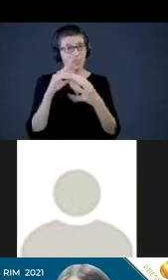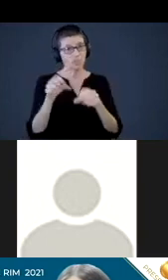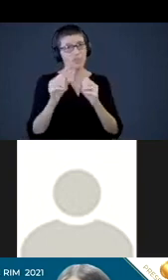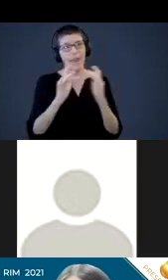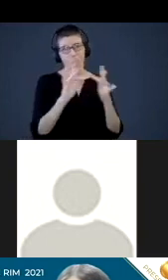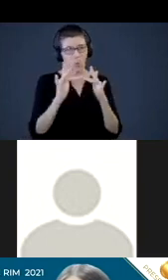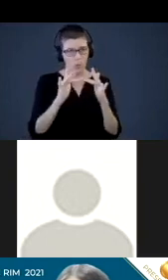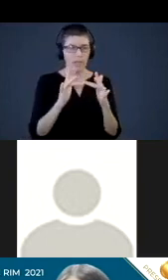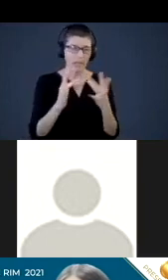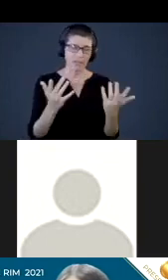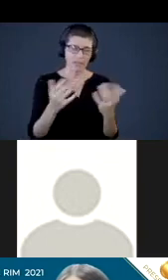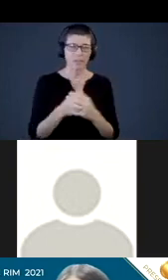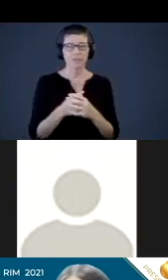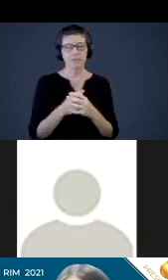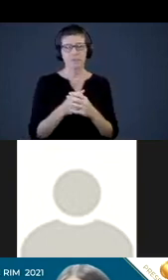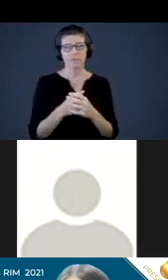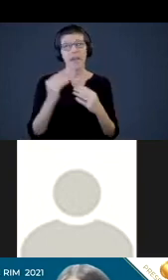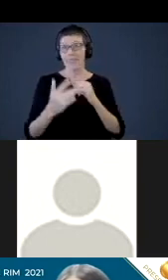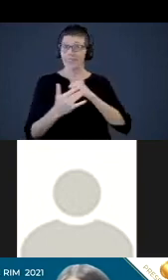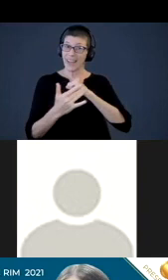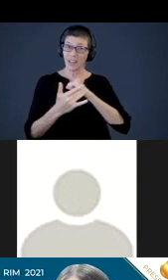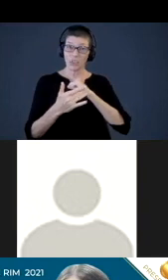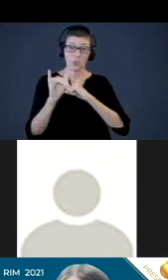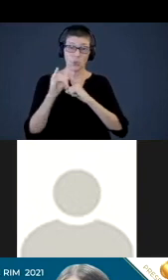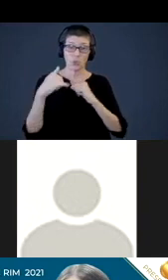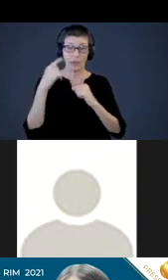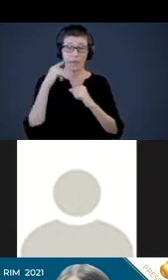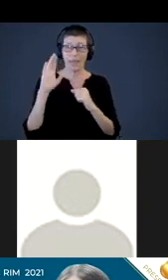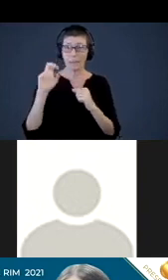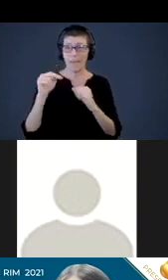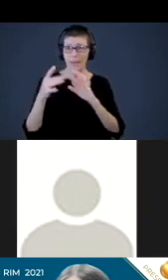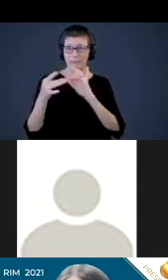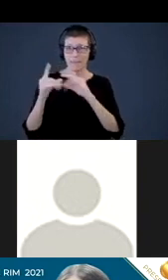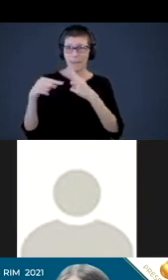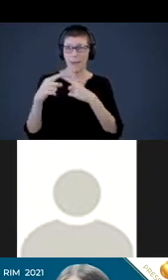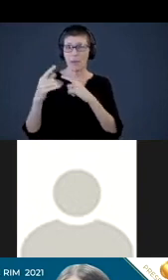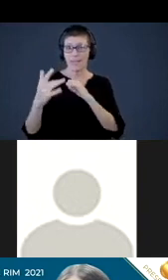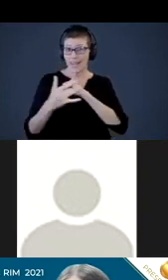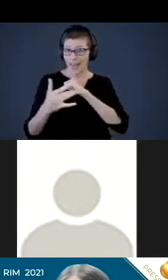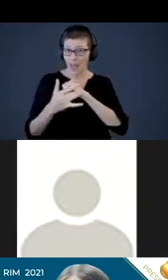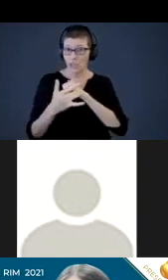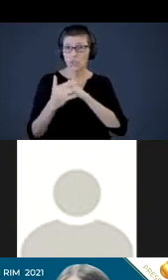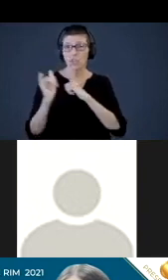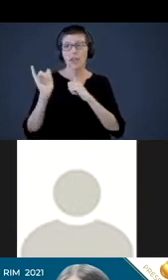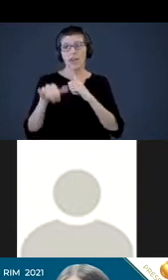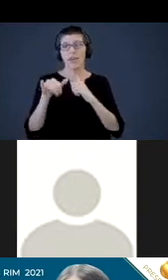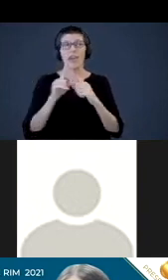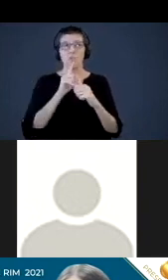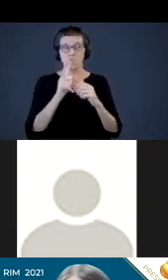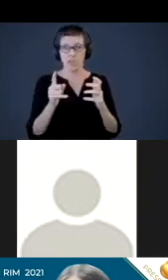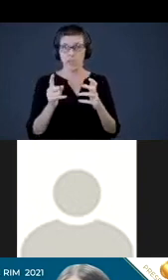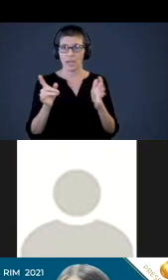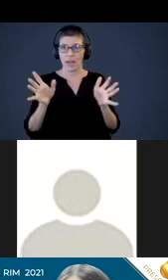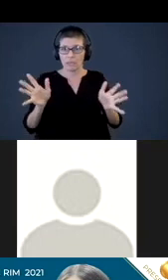You know, so, and the technology, I think Ben had mentioned about the technology that is also kind of pushed us all to be a little bit